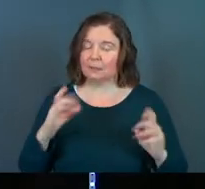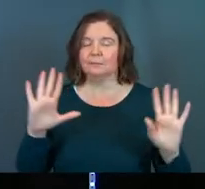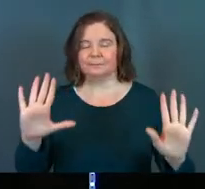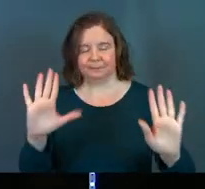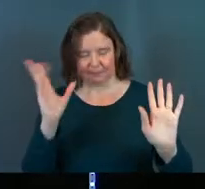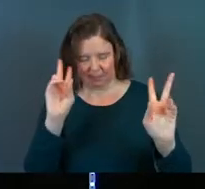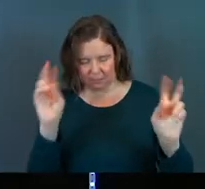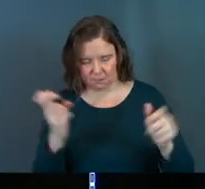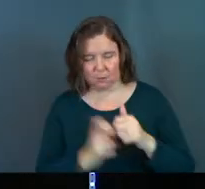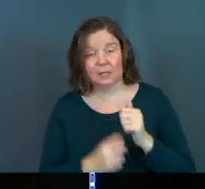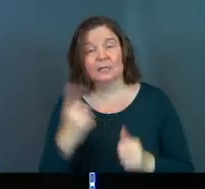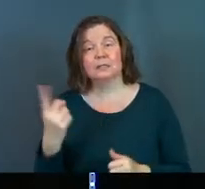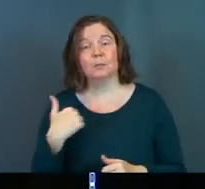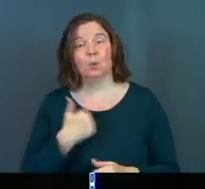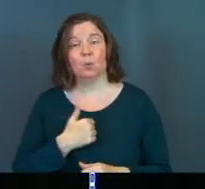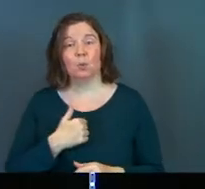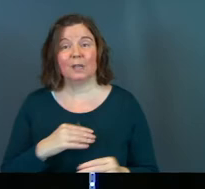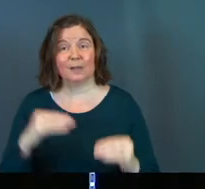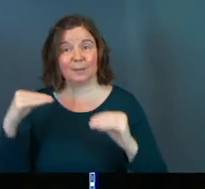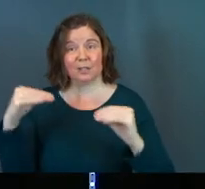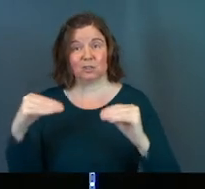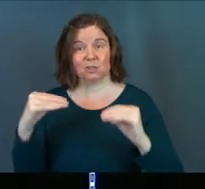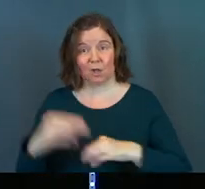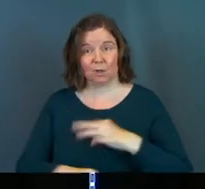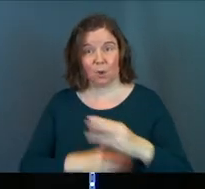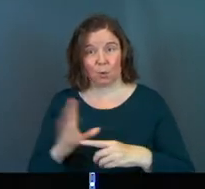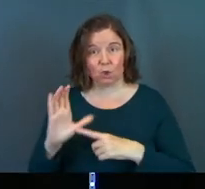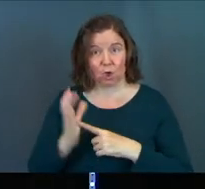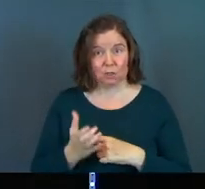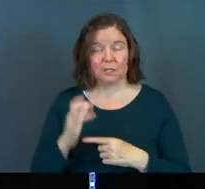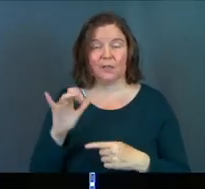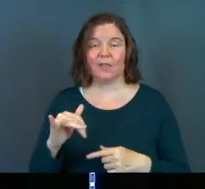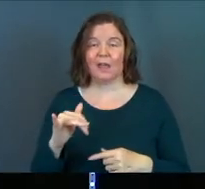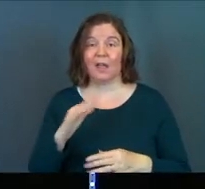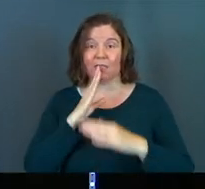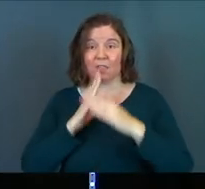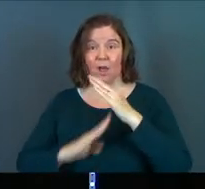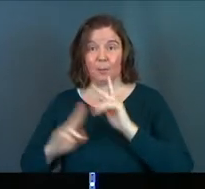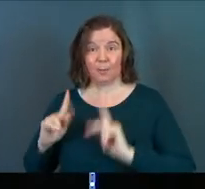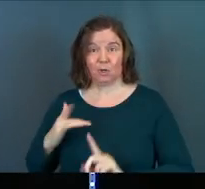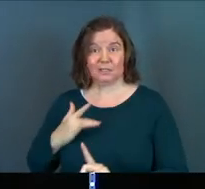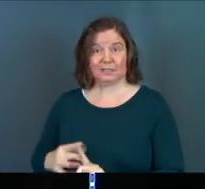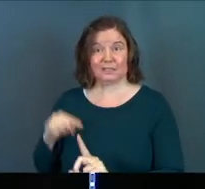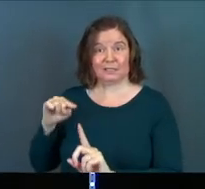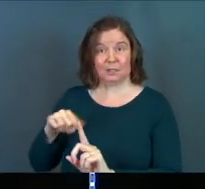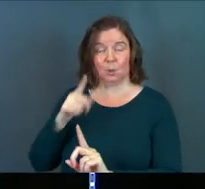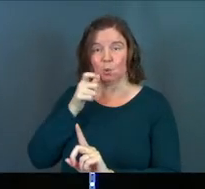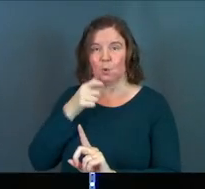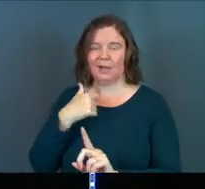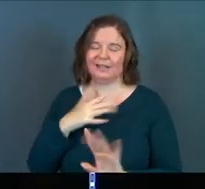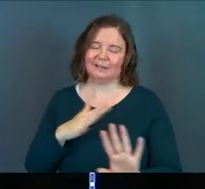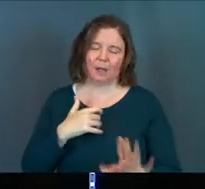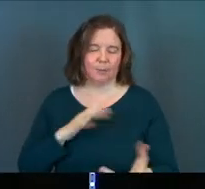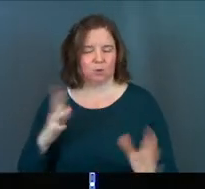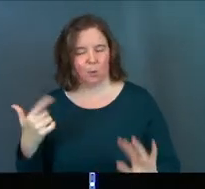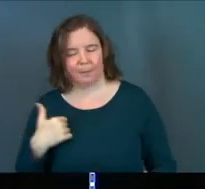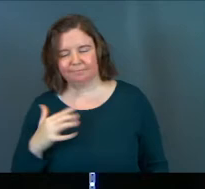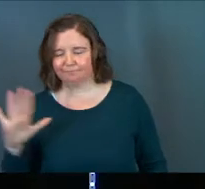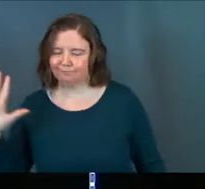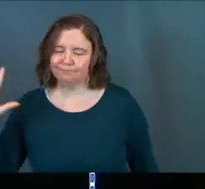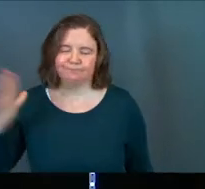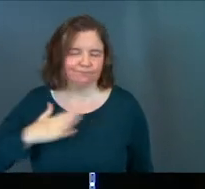issue. Something that we've been taught in the world and culture is like the humble person is the person who can go, oh, I'm gonna screw up.